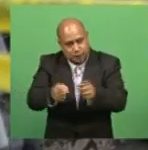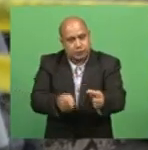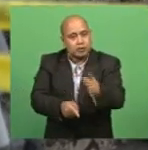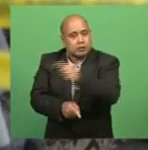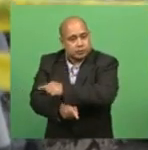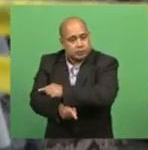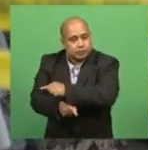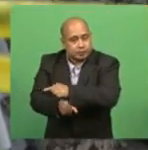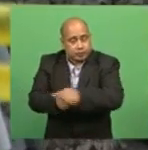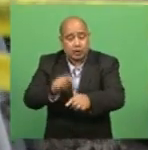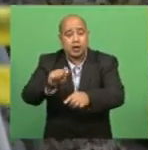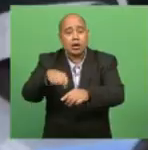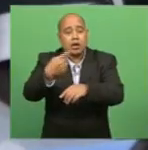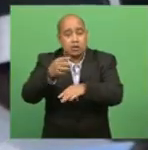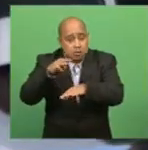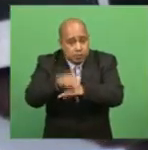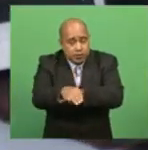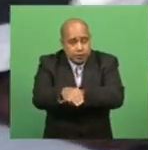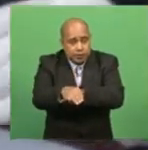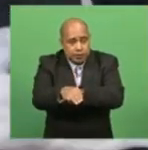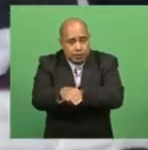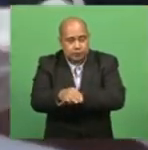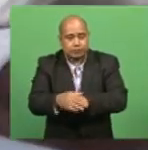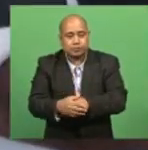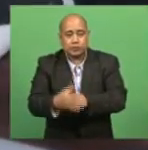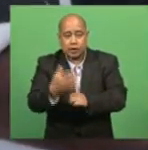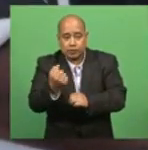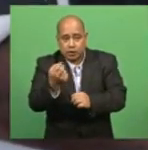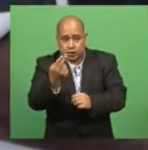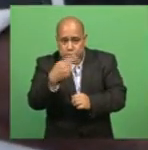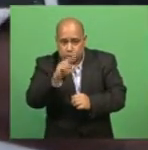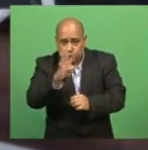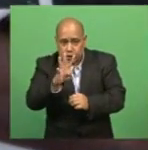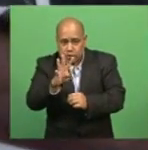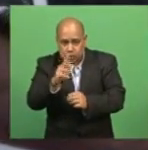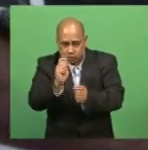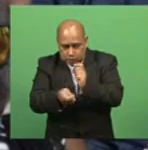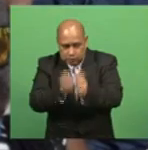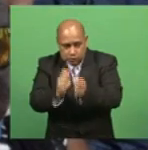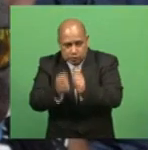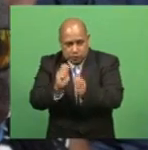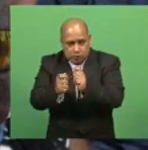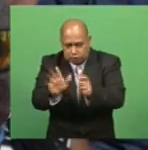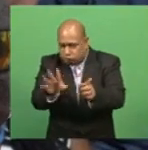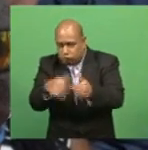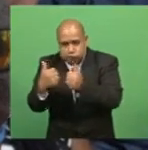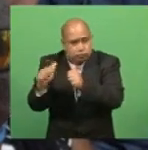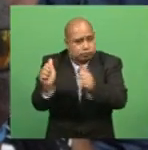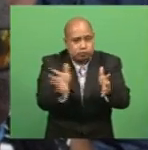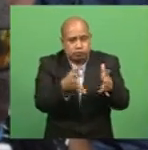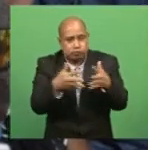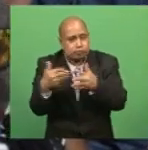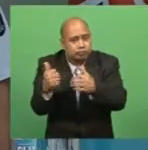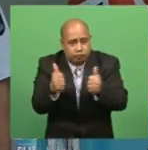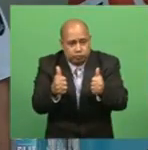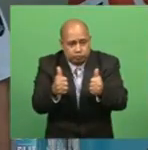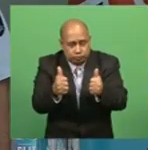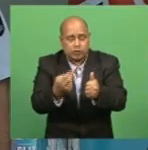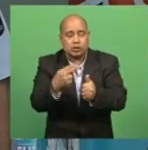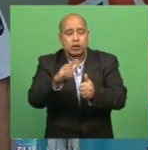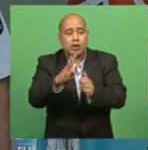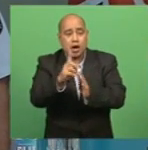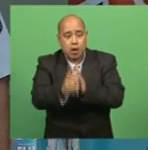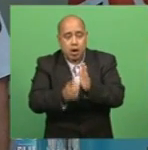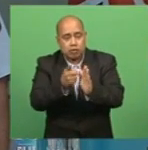He has a total of 24 tests have been done in the last 24 hours and all have returned negative. This